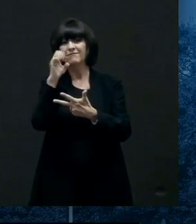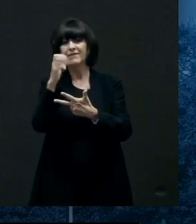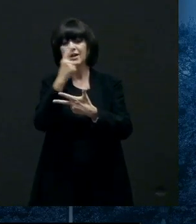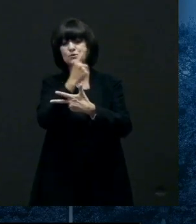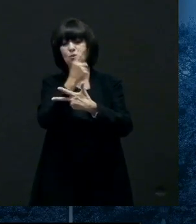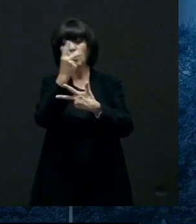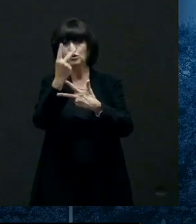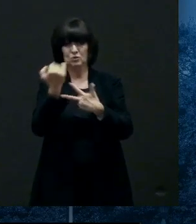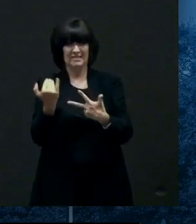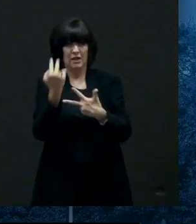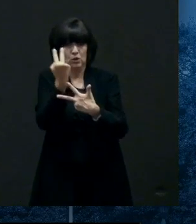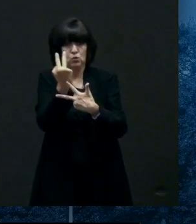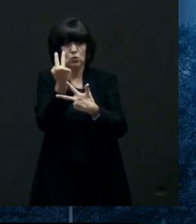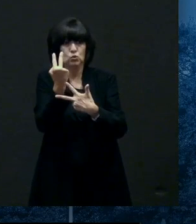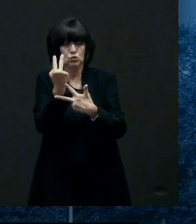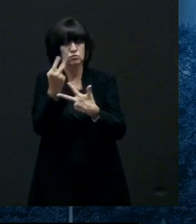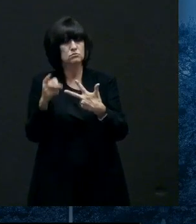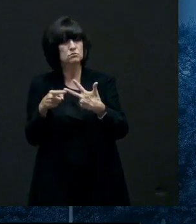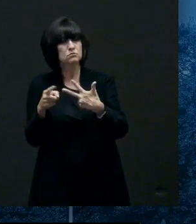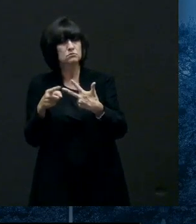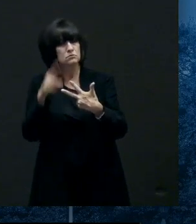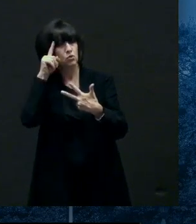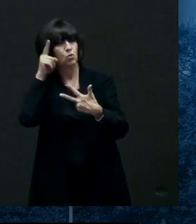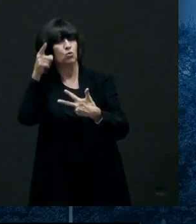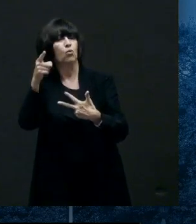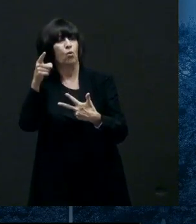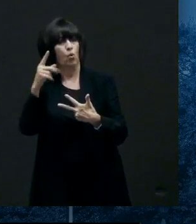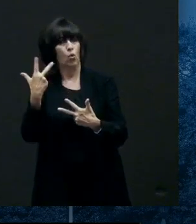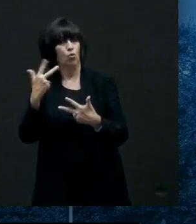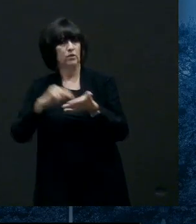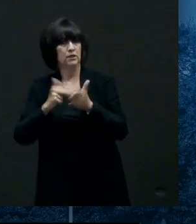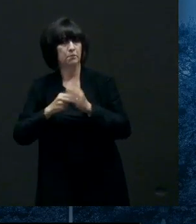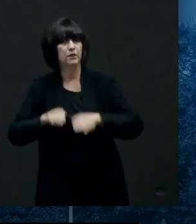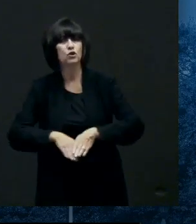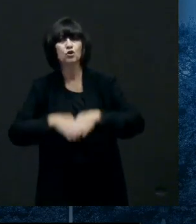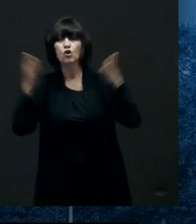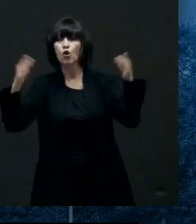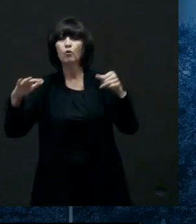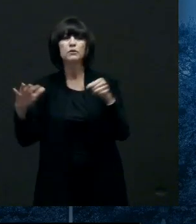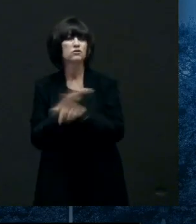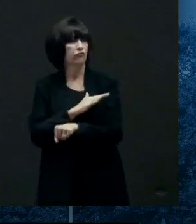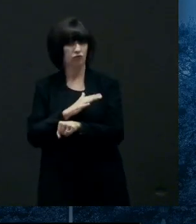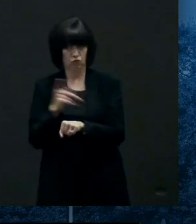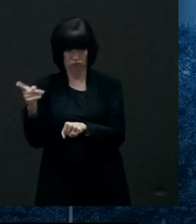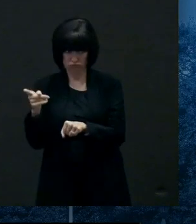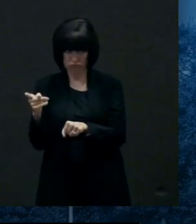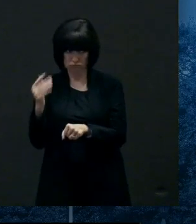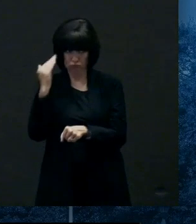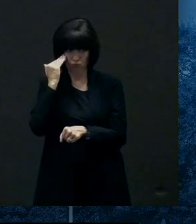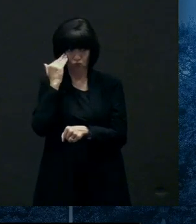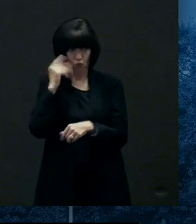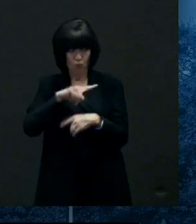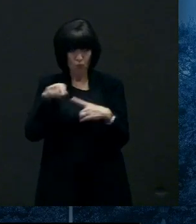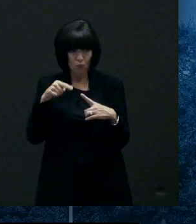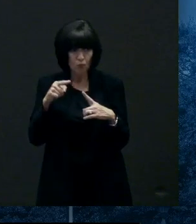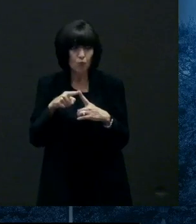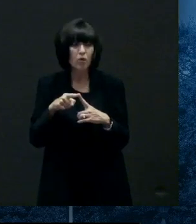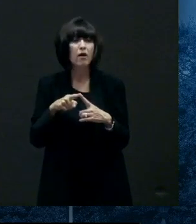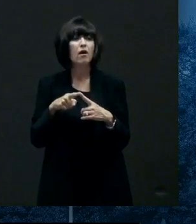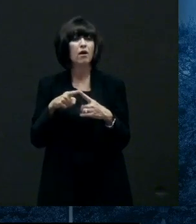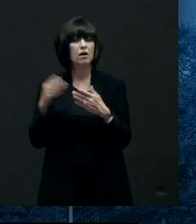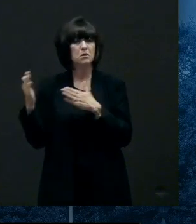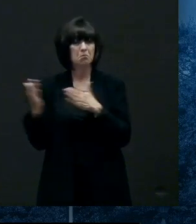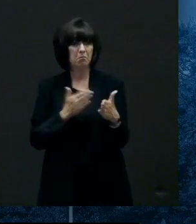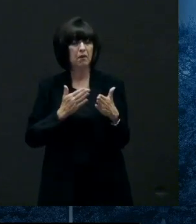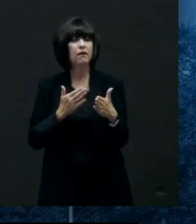for us uh our major objective as i said earlier on is to get as many children back in front of teachers and